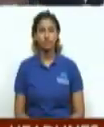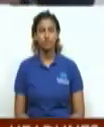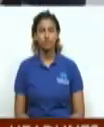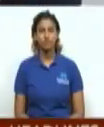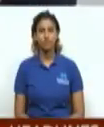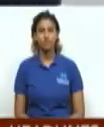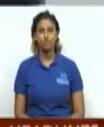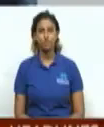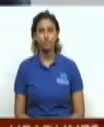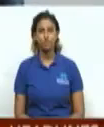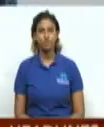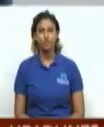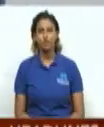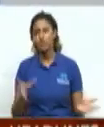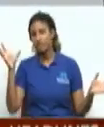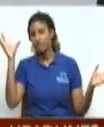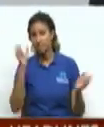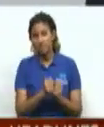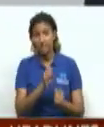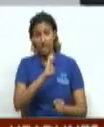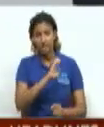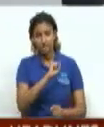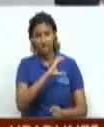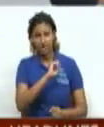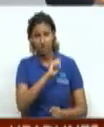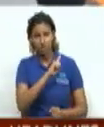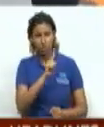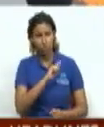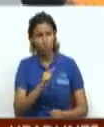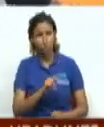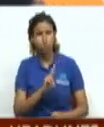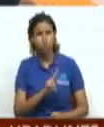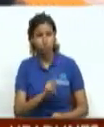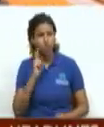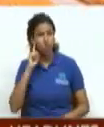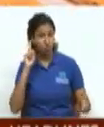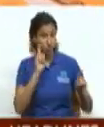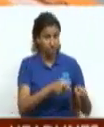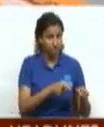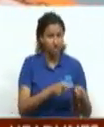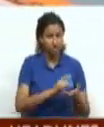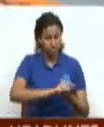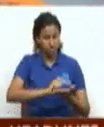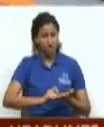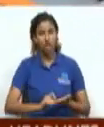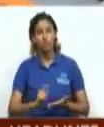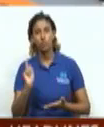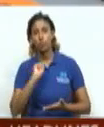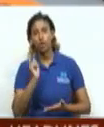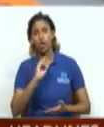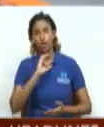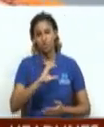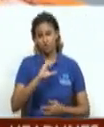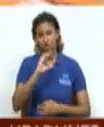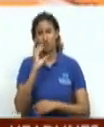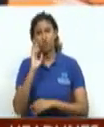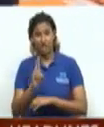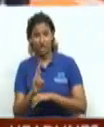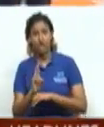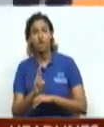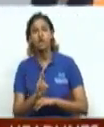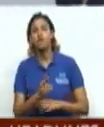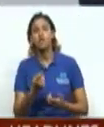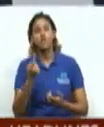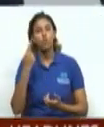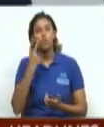In essence, the Escazoo Agreement of 2018, signed in Costa Rica, aims to give environmental defenders like these